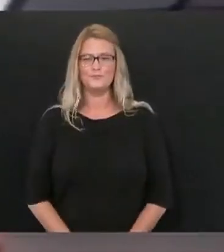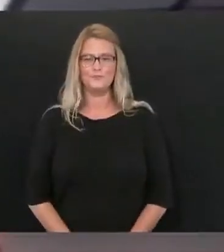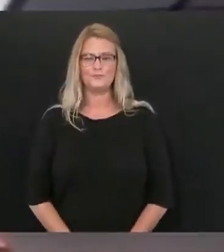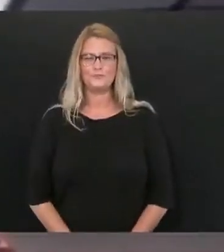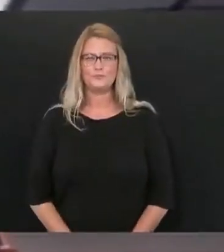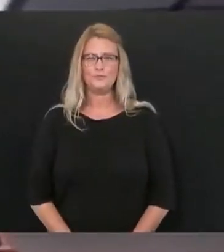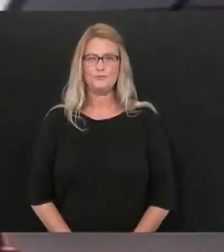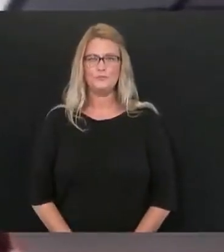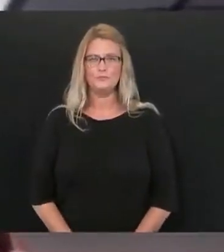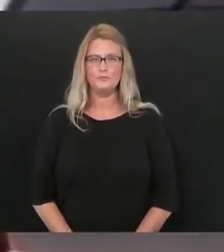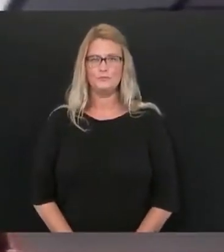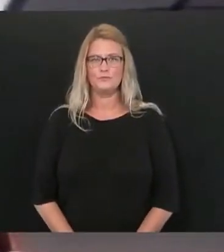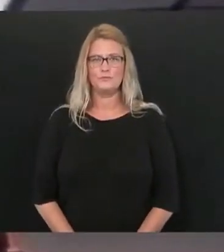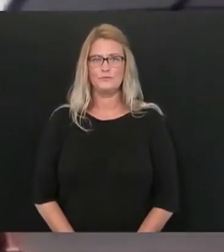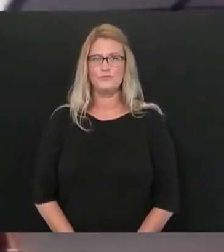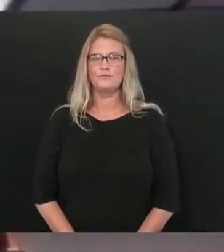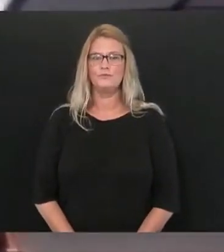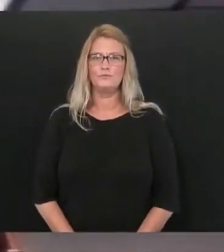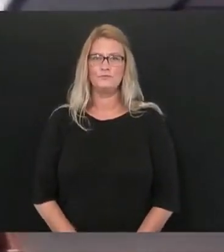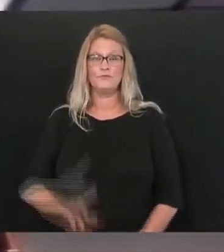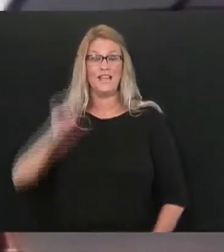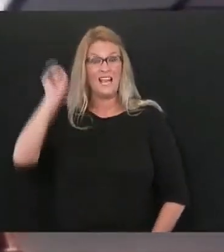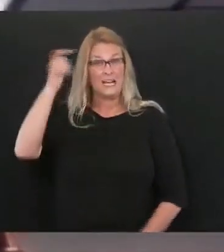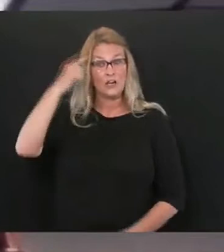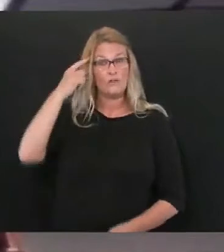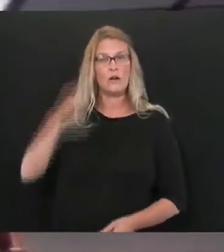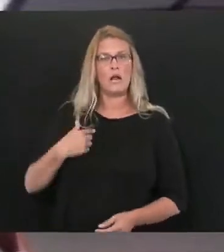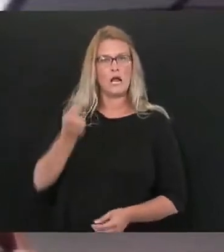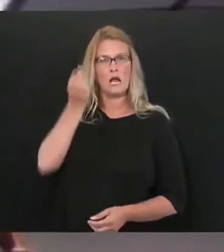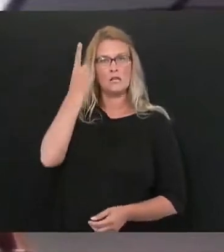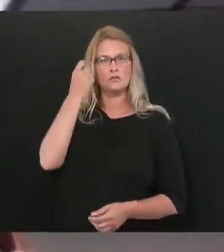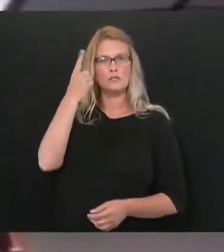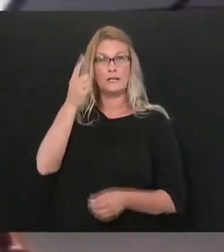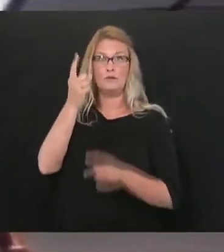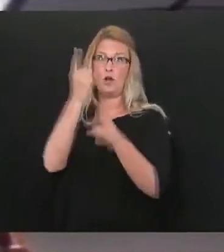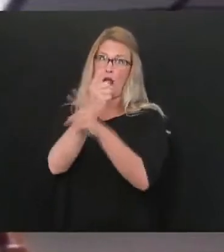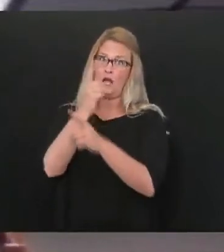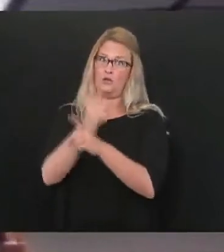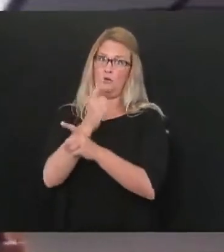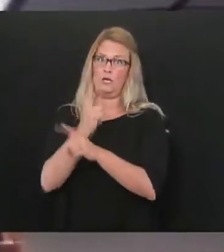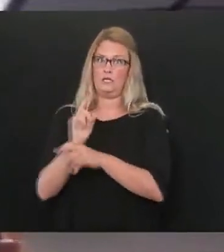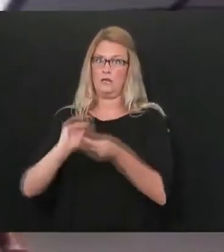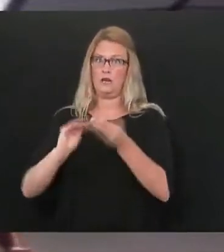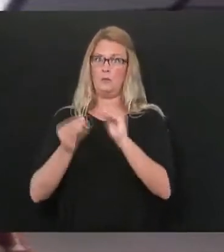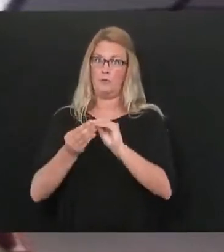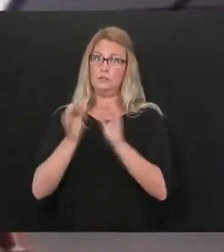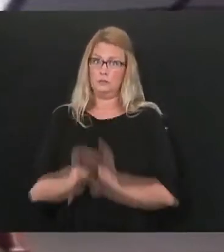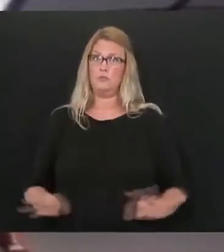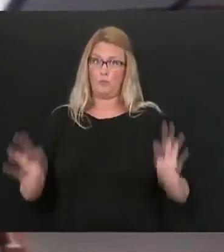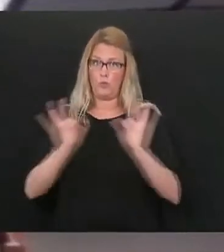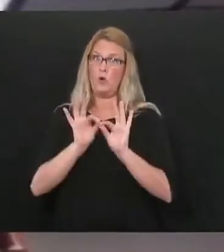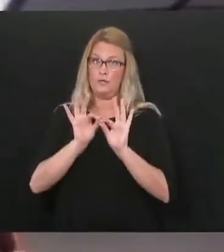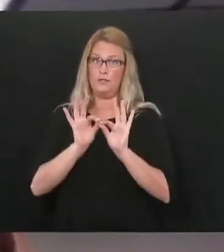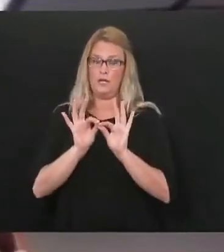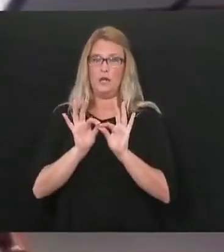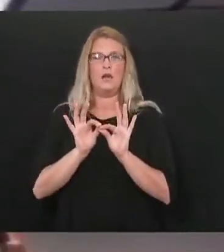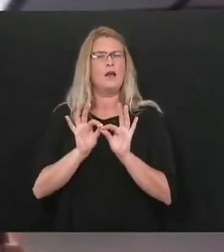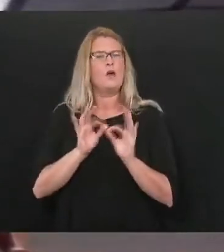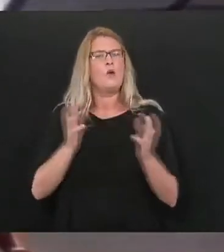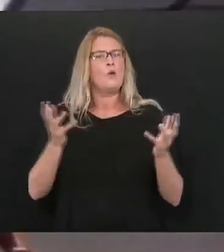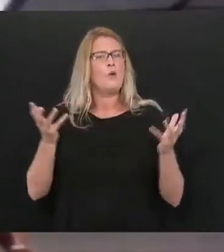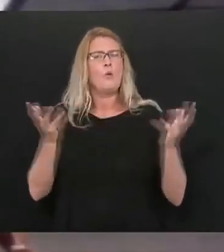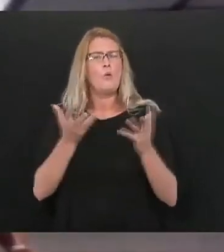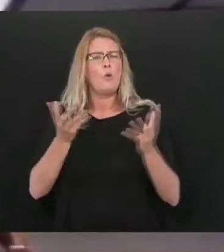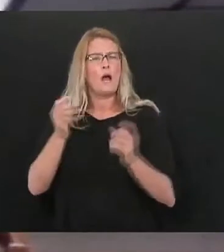Governor obviously I understand the importance of getting an accurate count of the number of our active cases could you tell us what